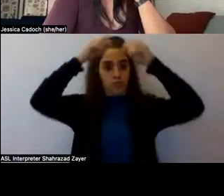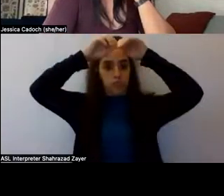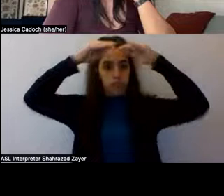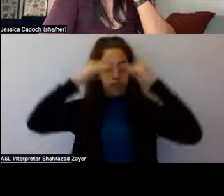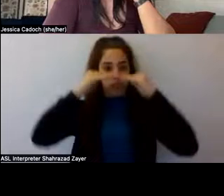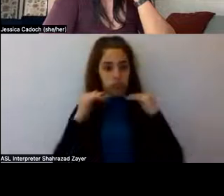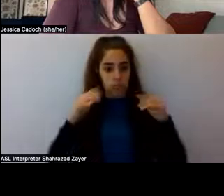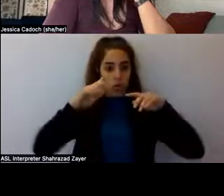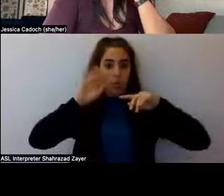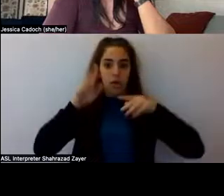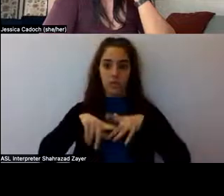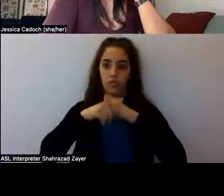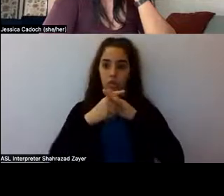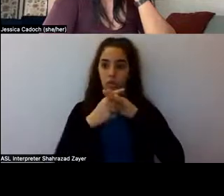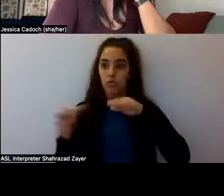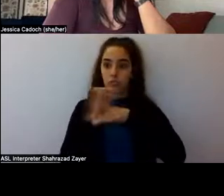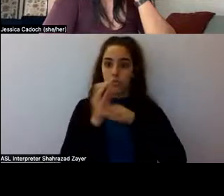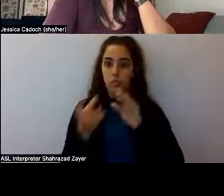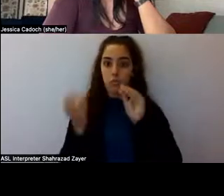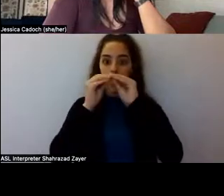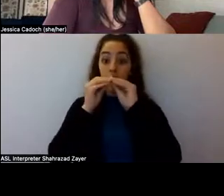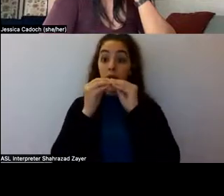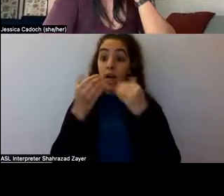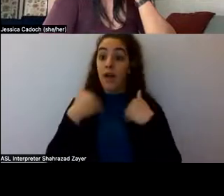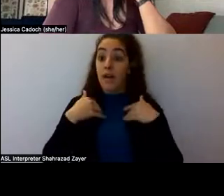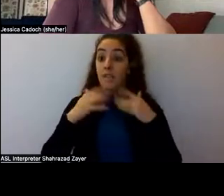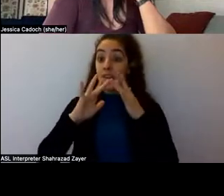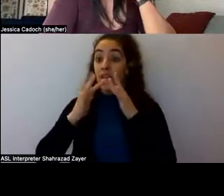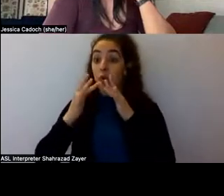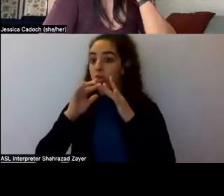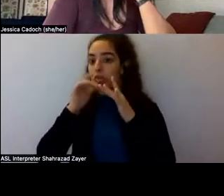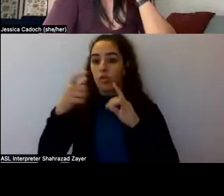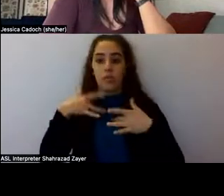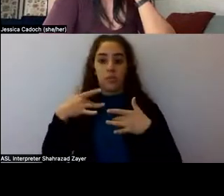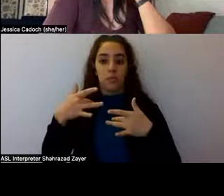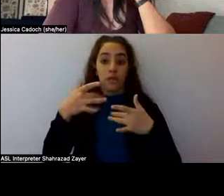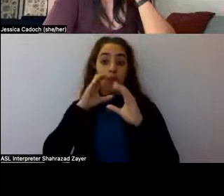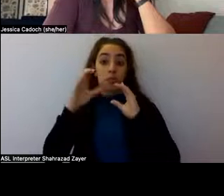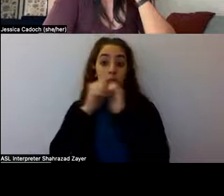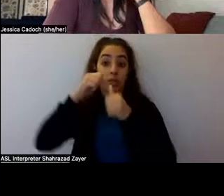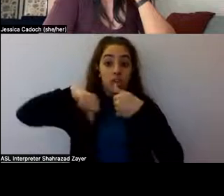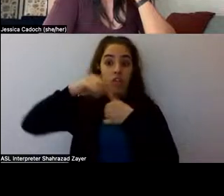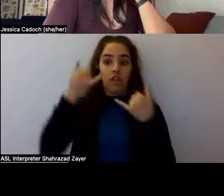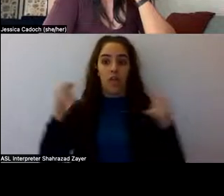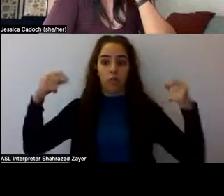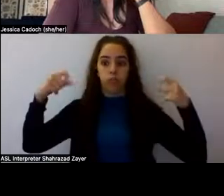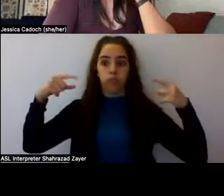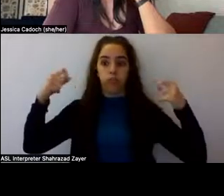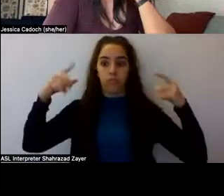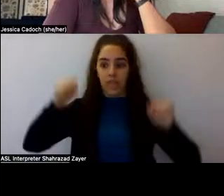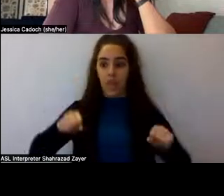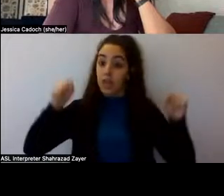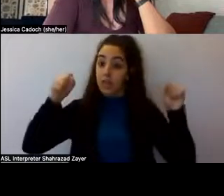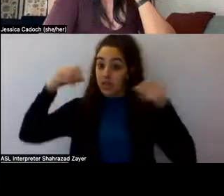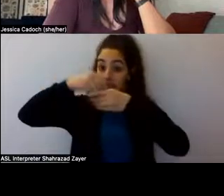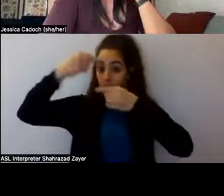parts of the brain. And you have networks that don't ordinarily communicate with one another, suddenly striking up conversations. So you might have the